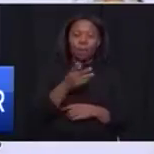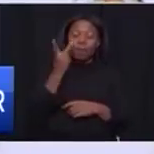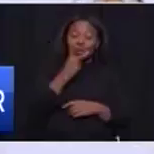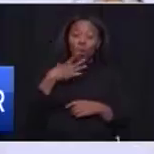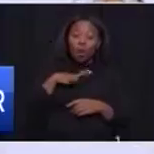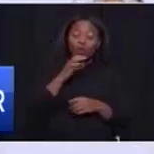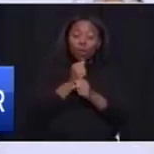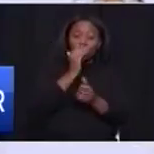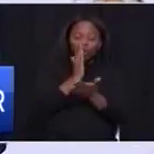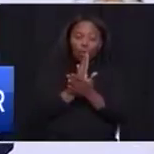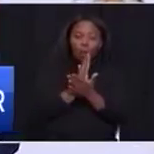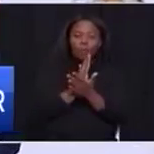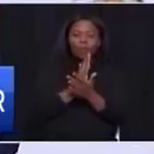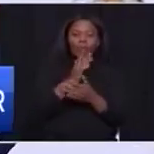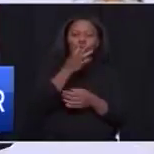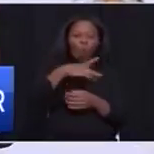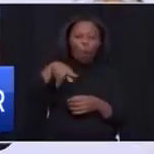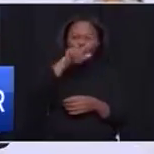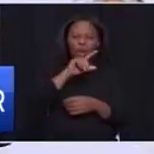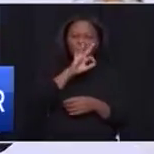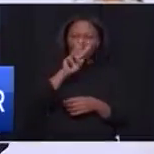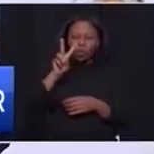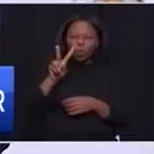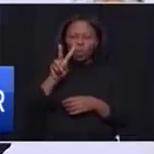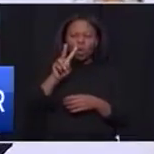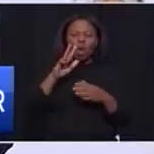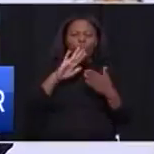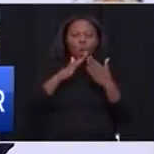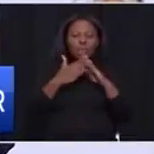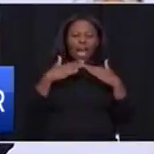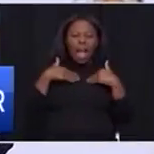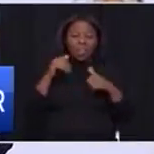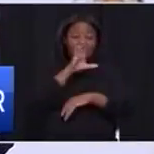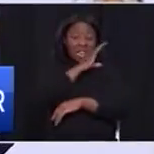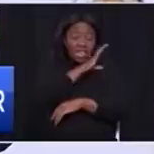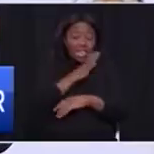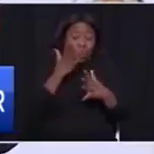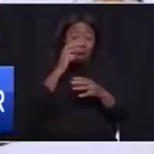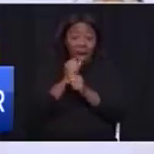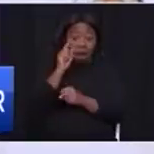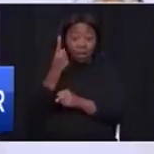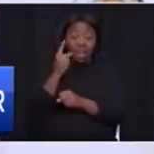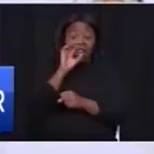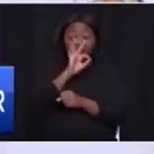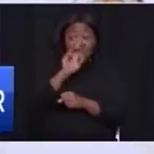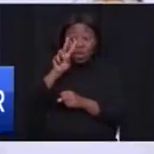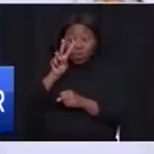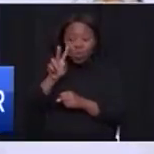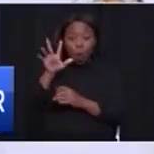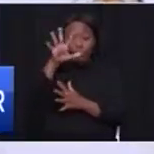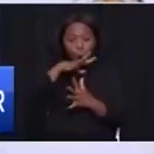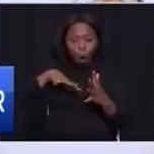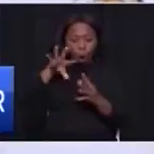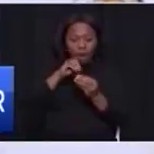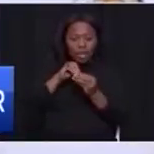that all the 32 CHCs, that's community health clinics in Gauteng, the 32 of them must have